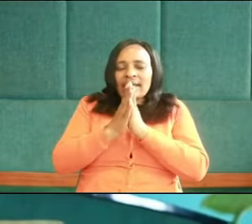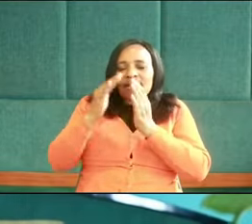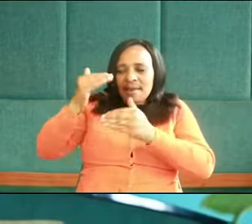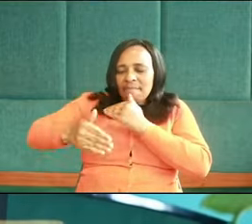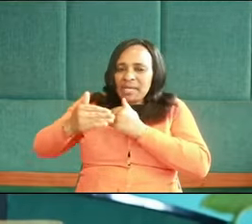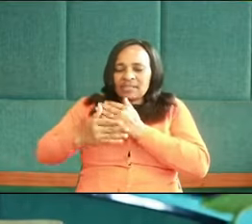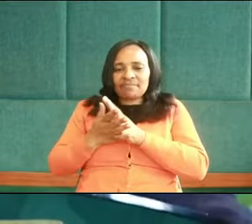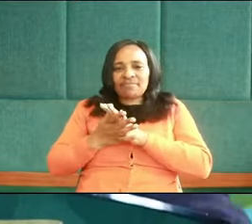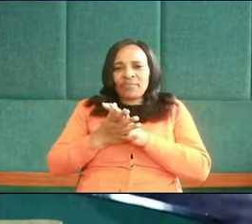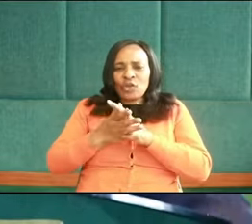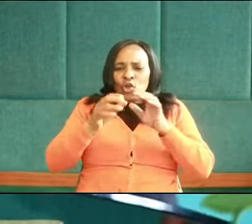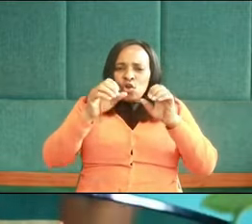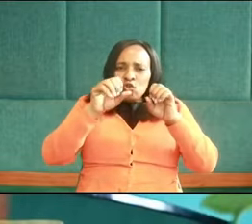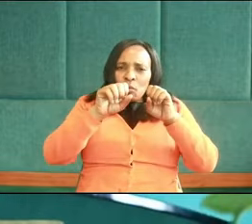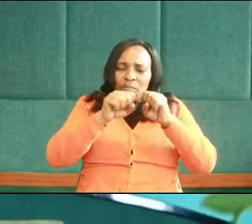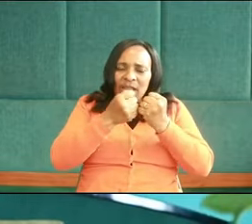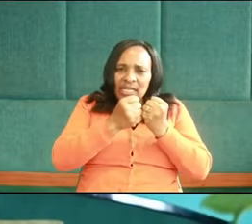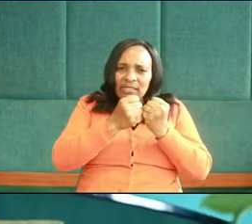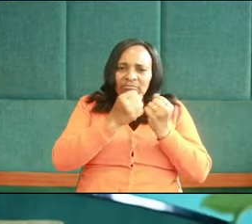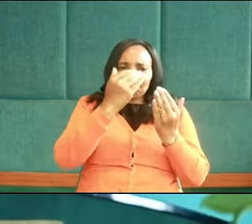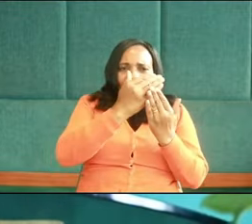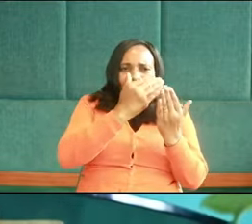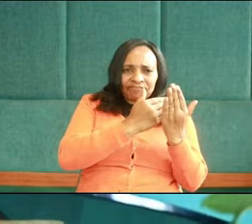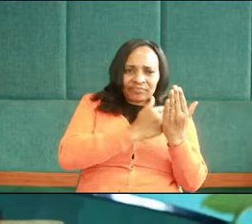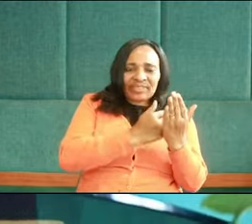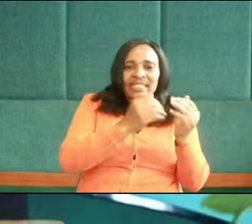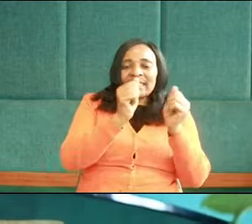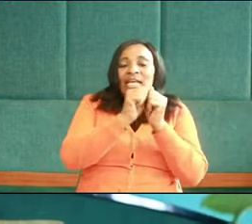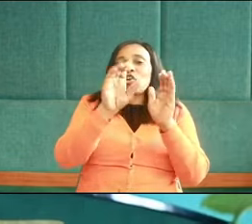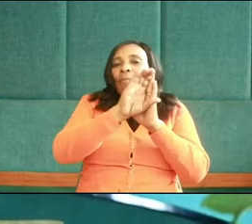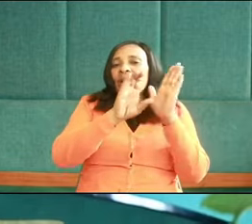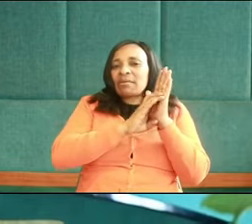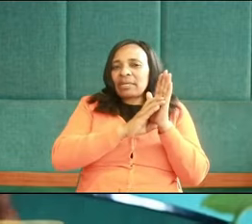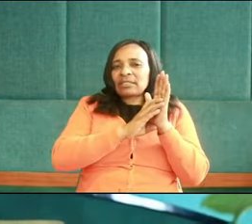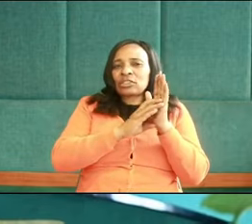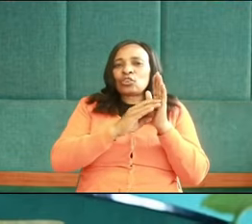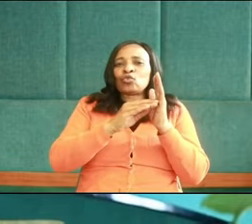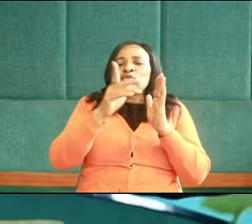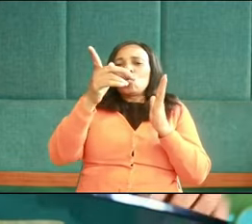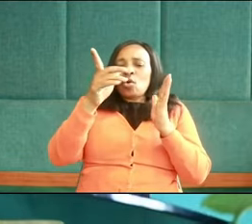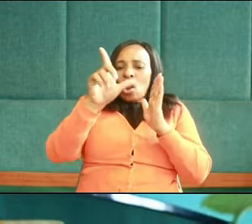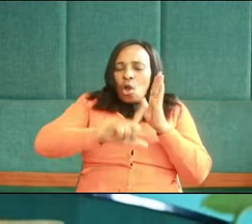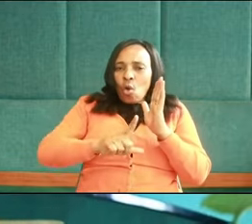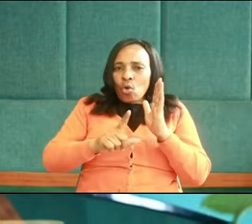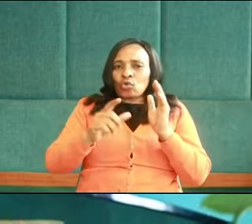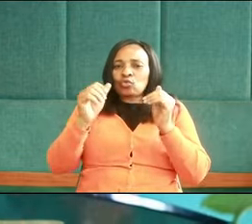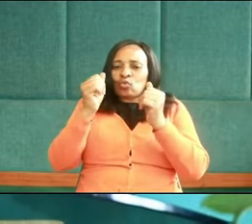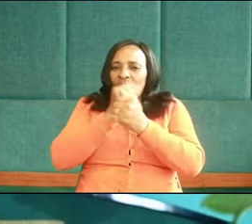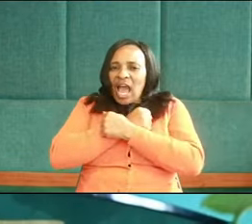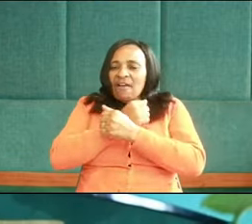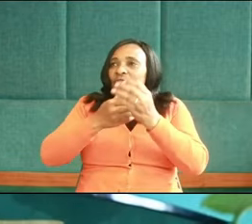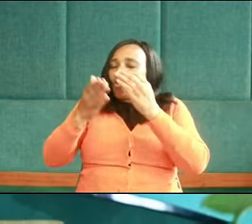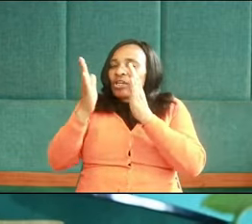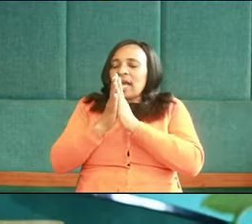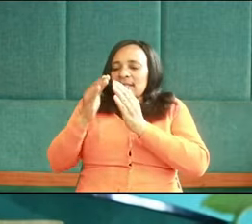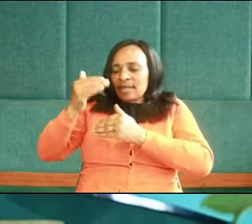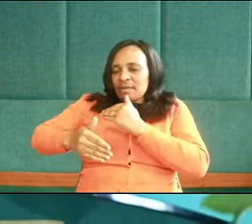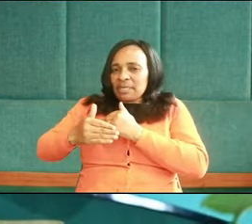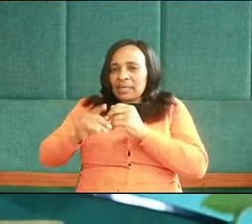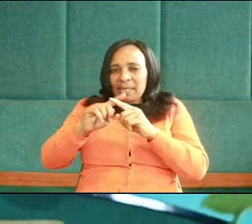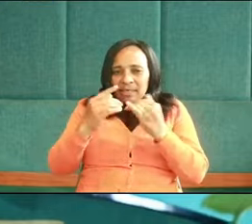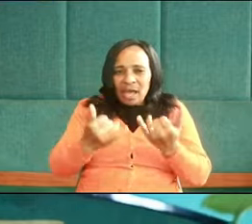break the Ten Commandments down, they simply say love God love your neighbors. Listen keenly,